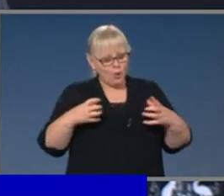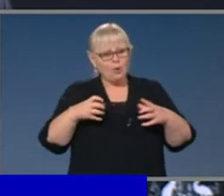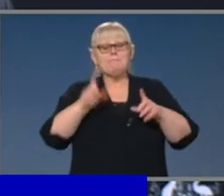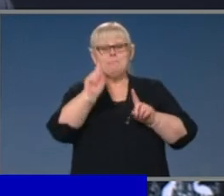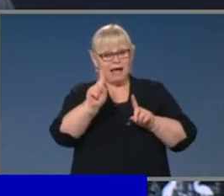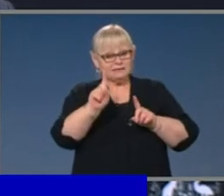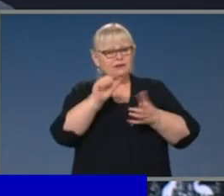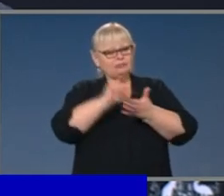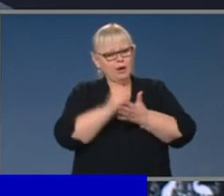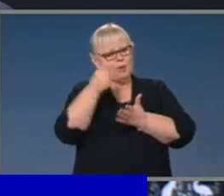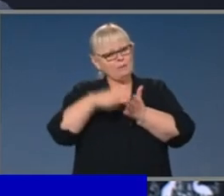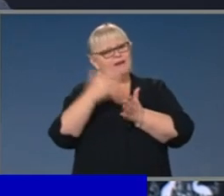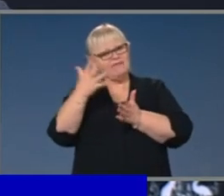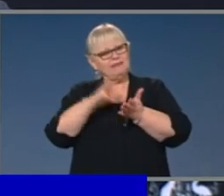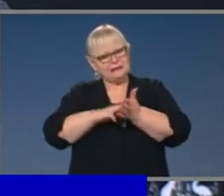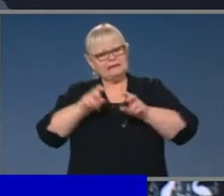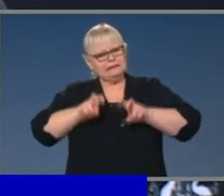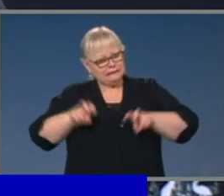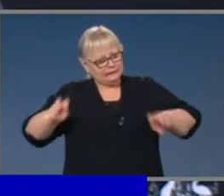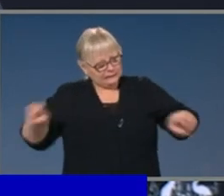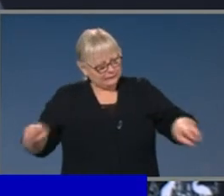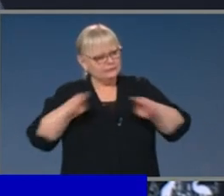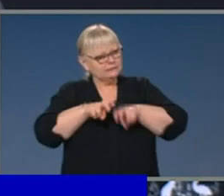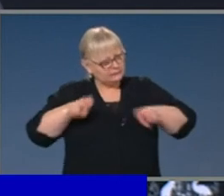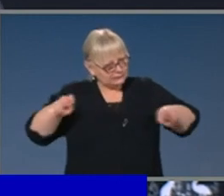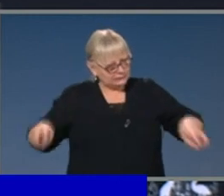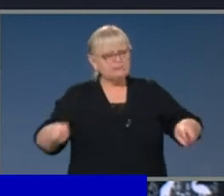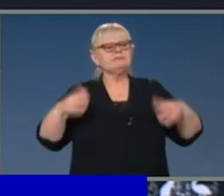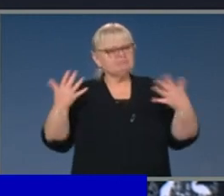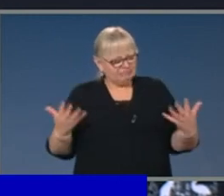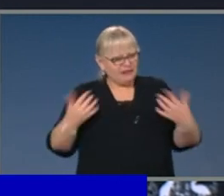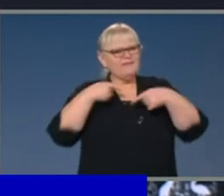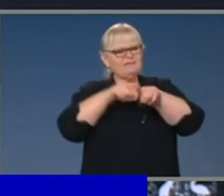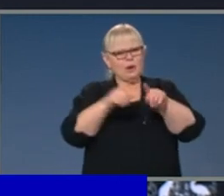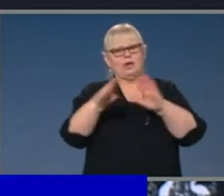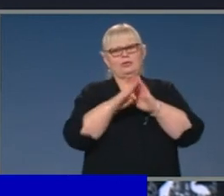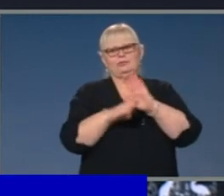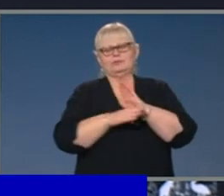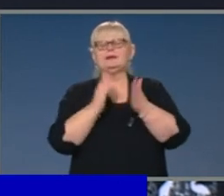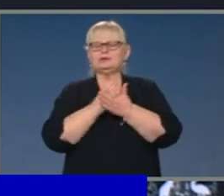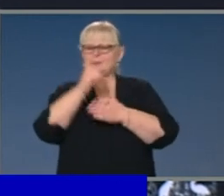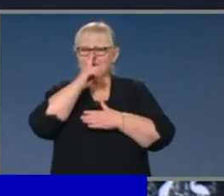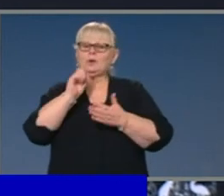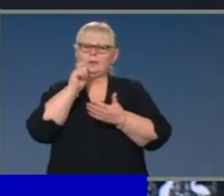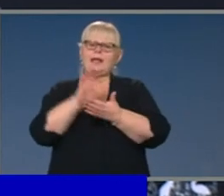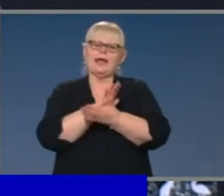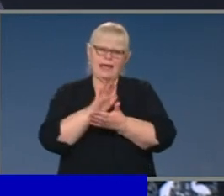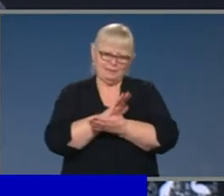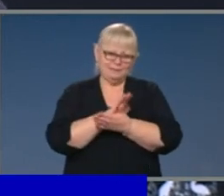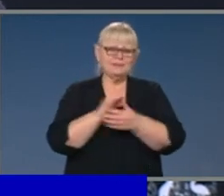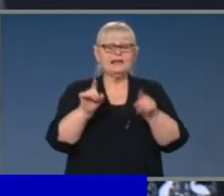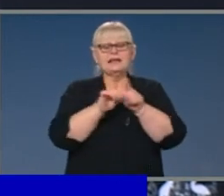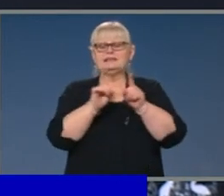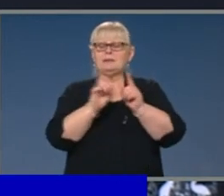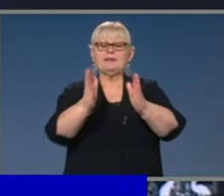arranged, they'll be able to accommodate larger gatherings. And I'm sure everyone will be looking forward to that. That also applies to places